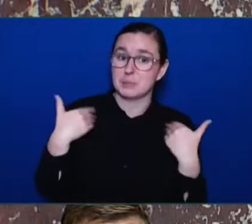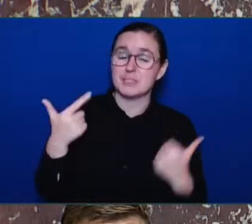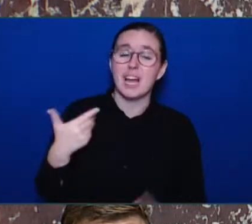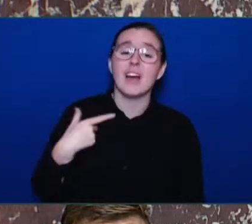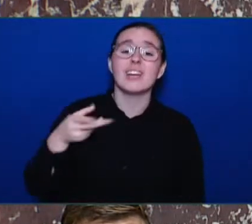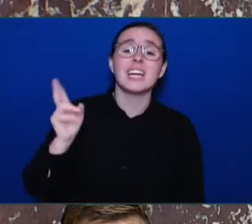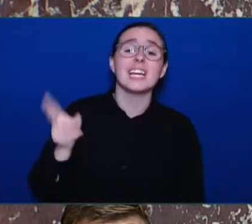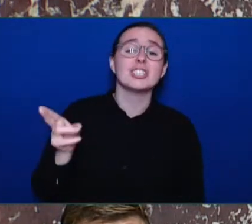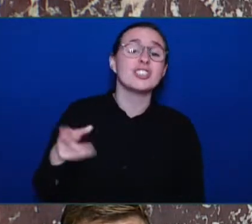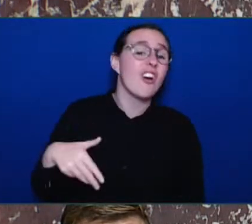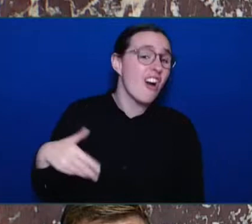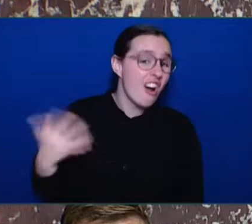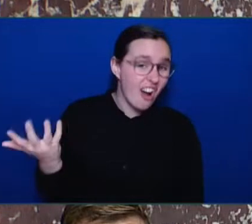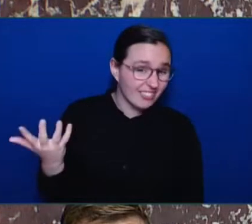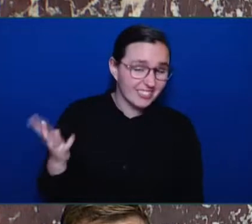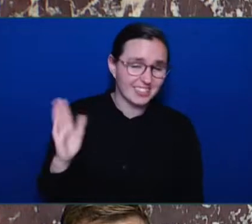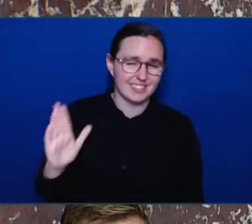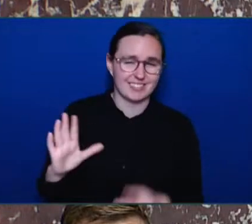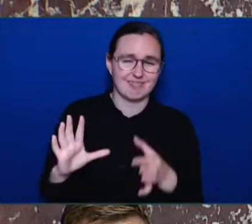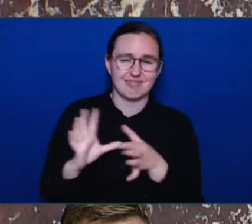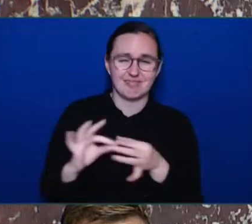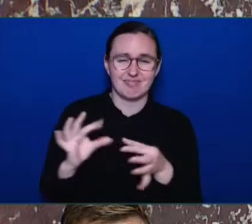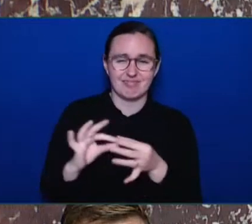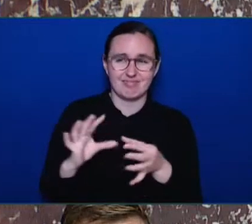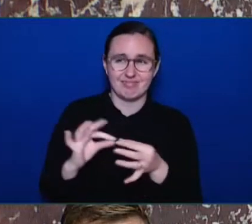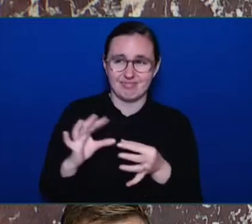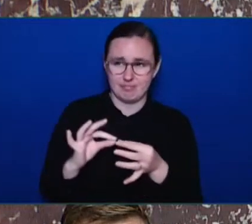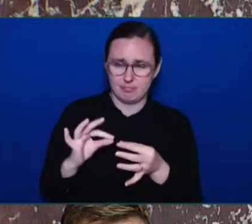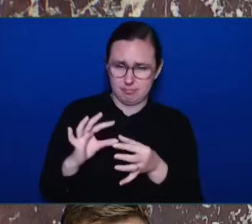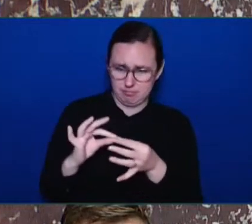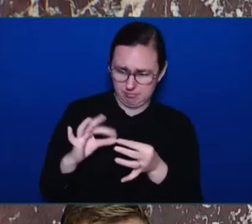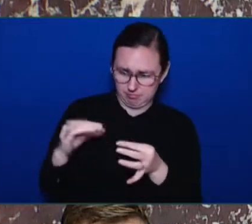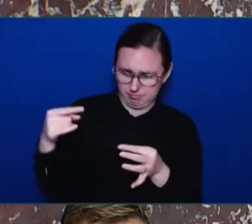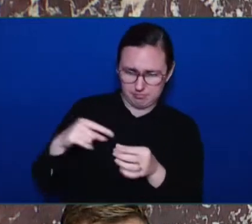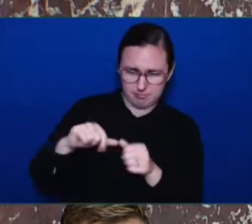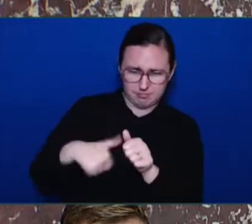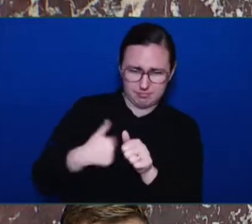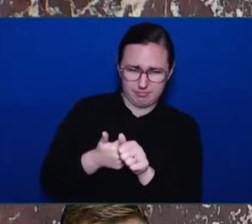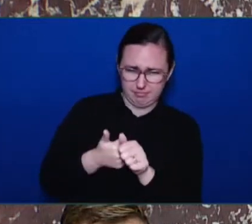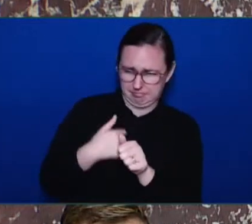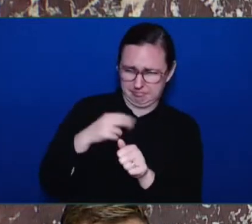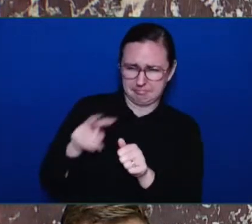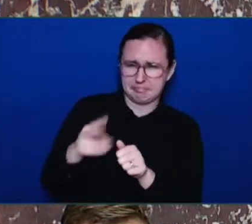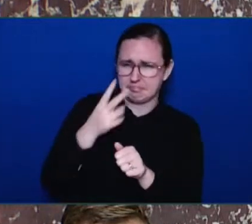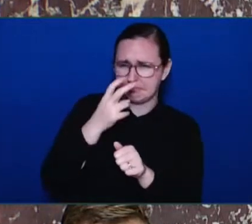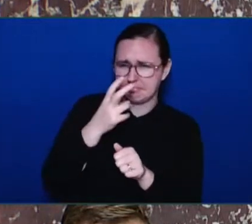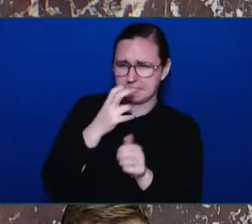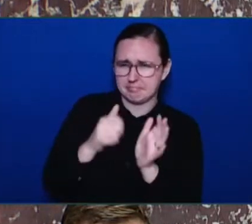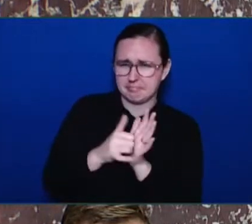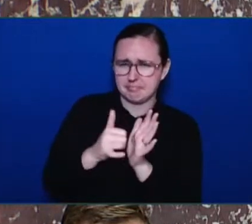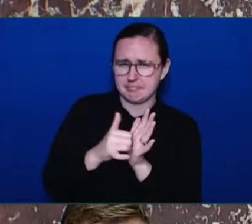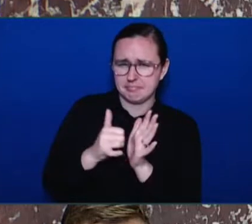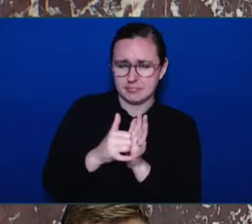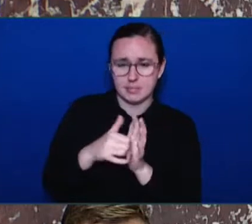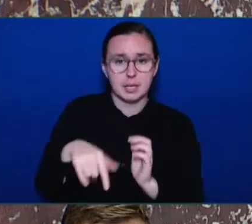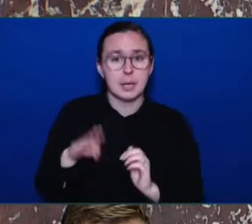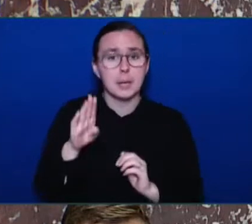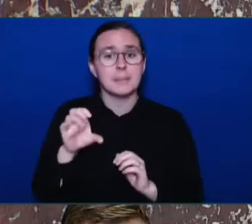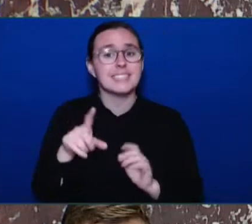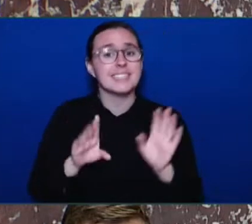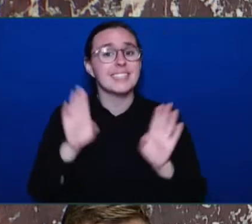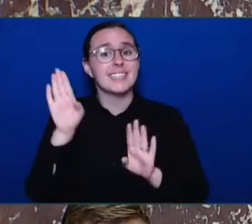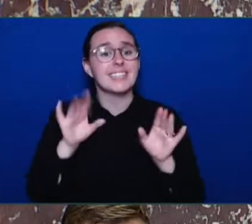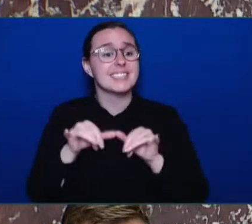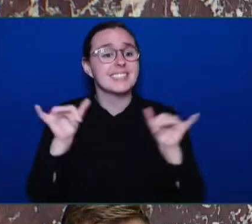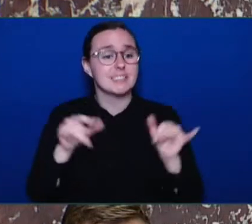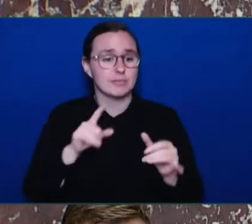other words, not being forthright about the bungled BC bid system, the role in the disastrous billion-dollar vanity museum